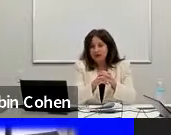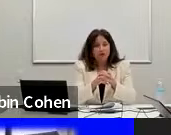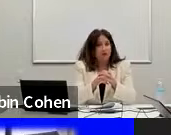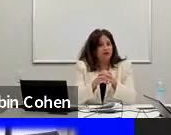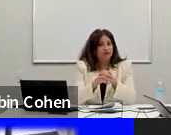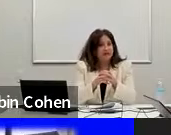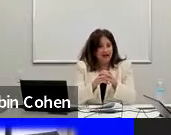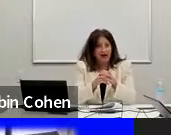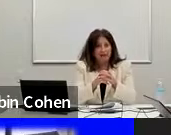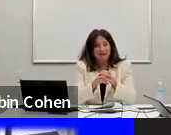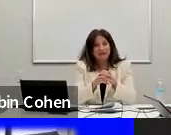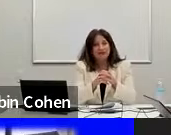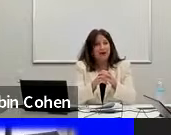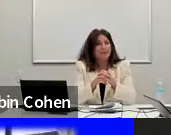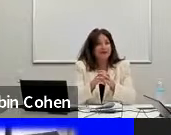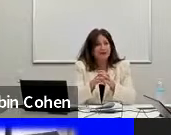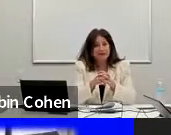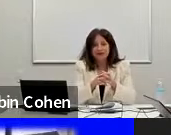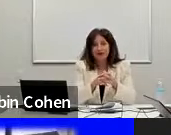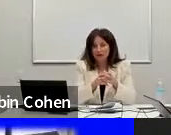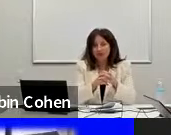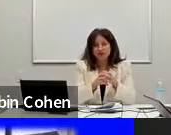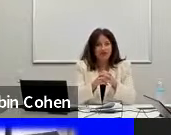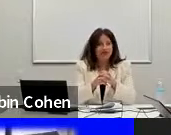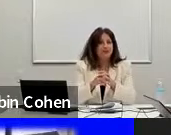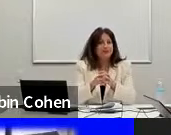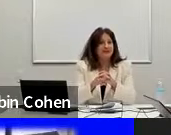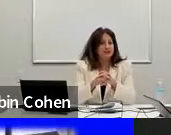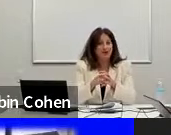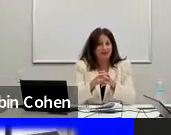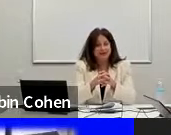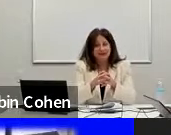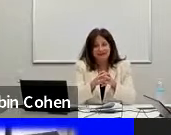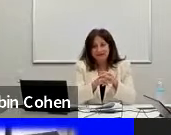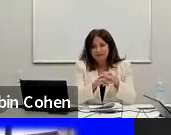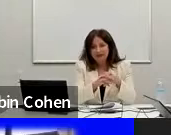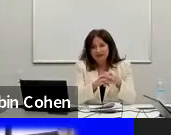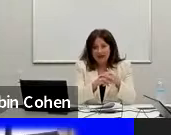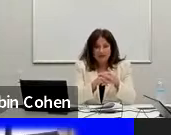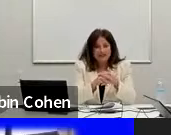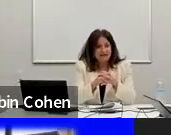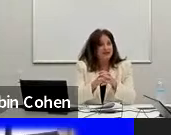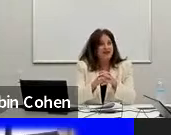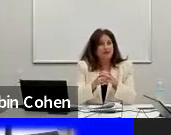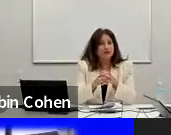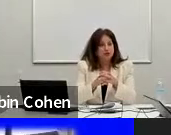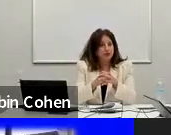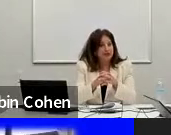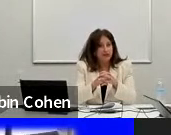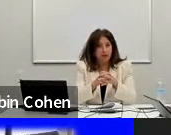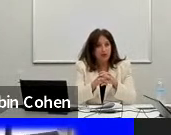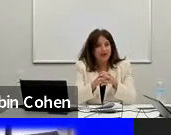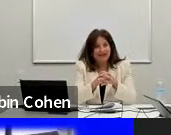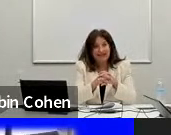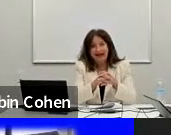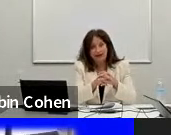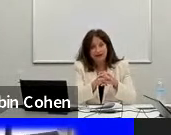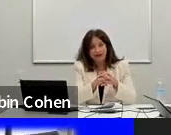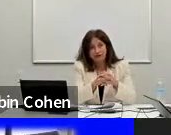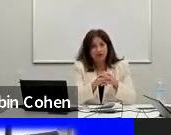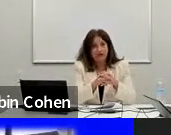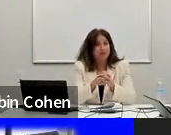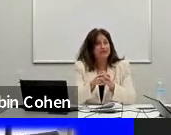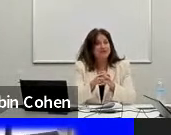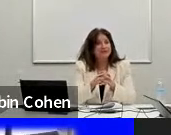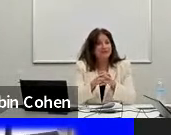we were working for one of the top companies in the country, Phillips Electronics. And I was given an opportunity to work in